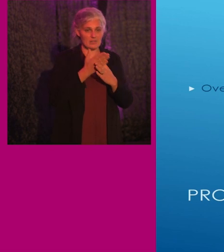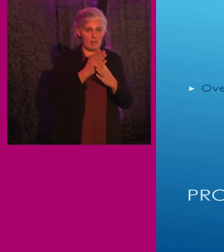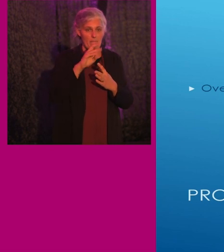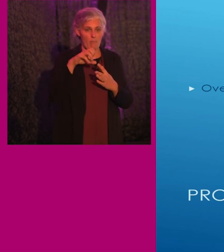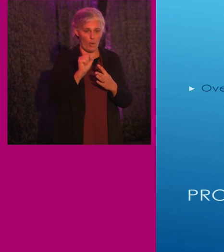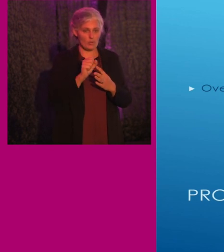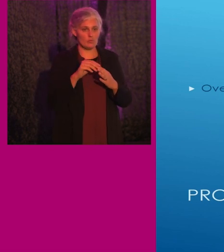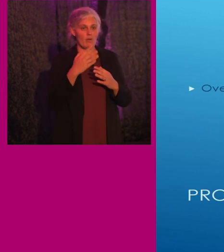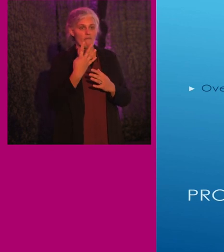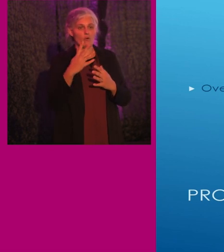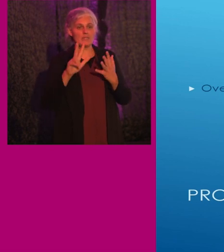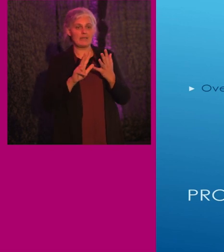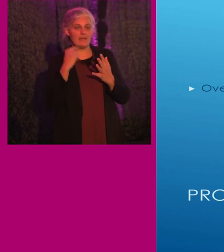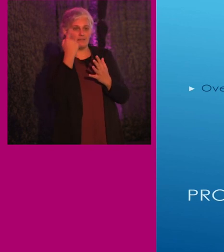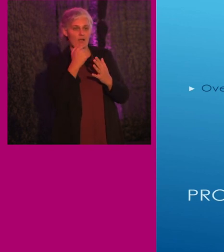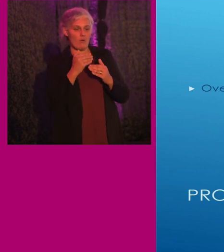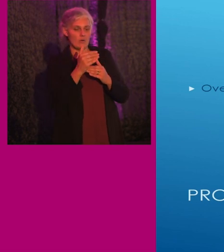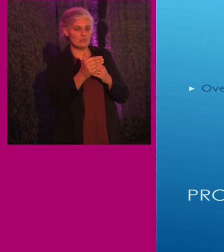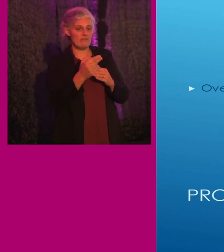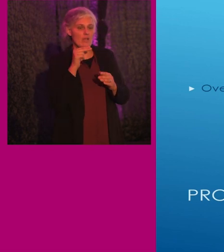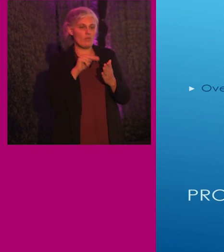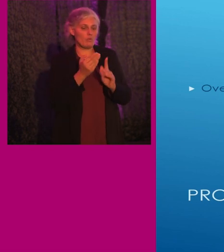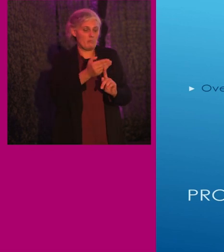with 48-hour advance notice.